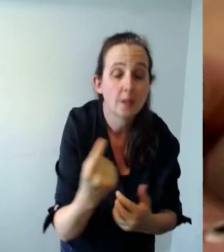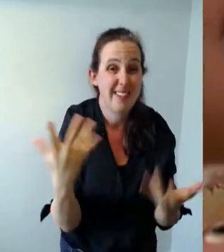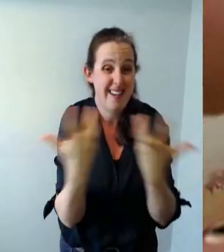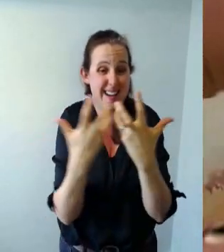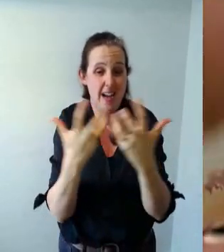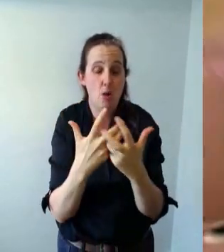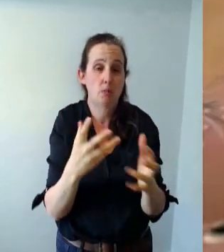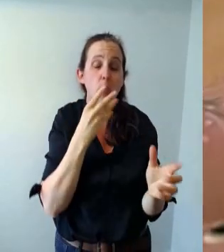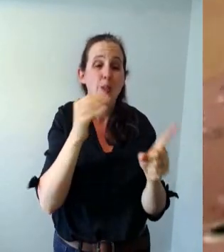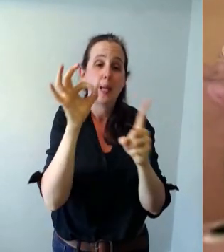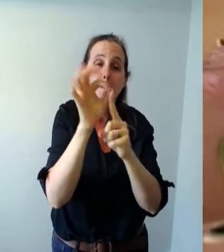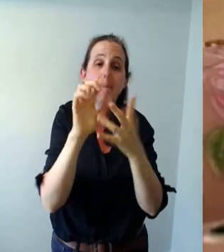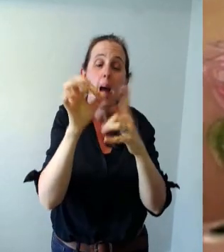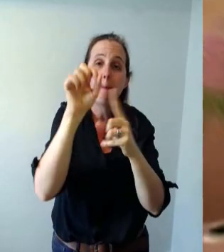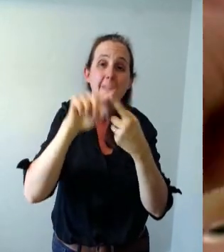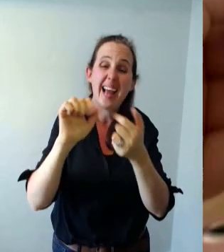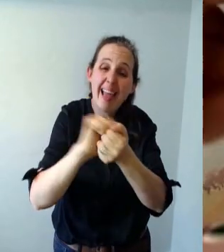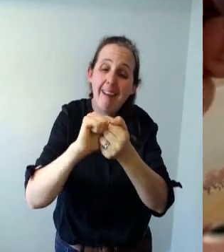and